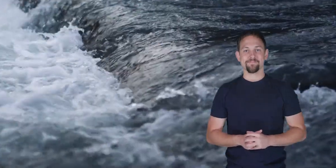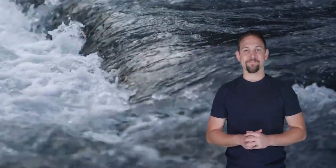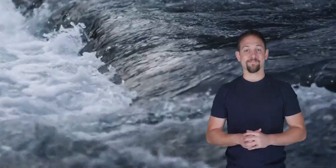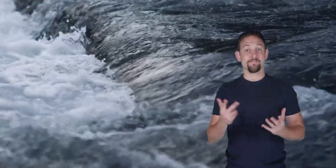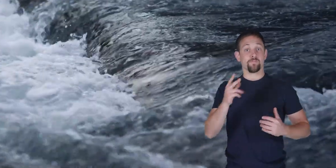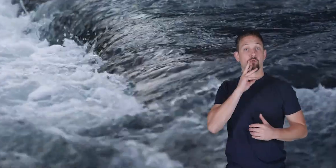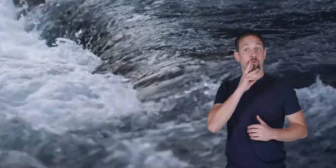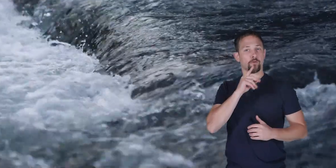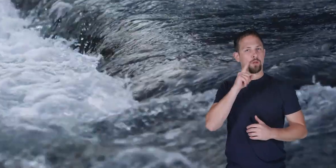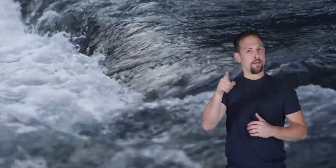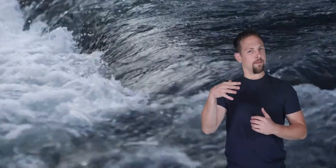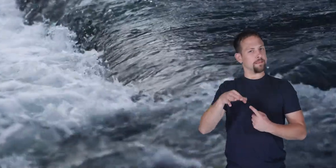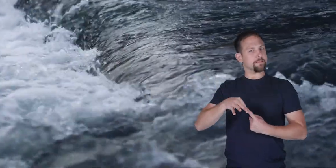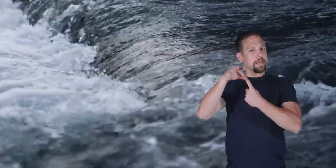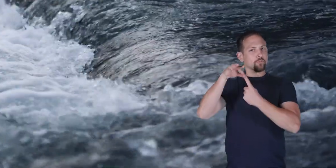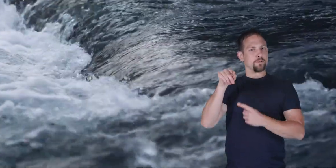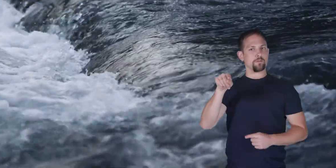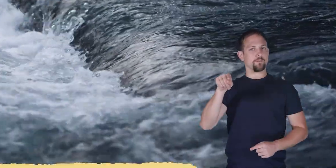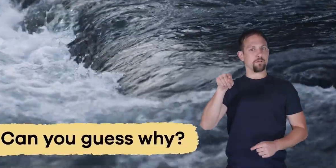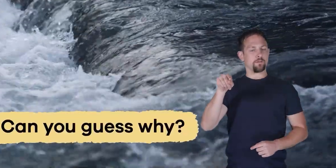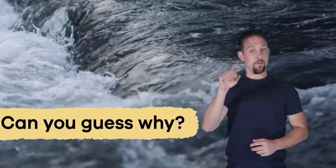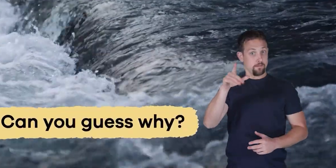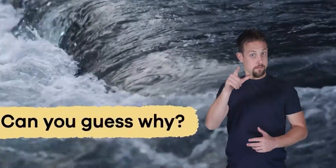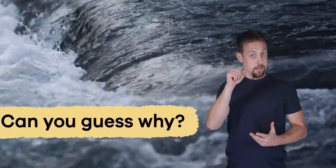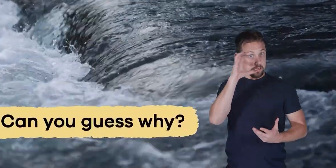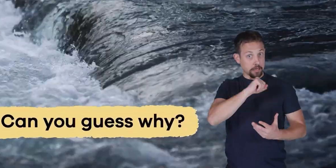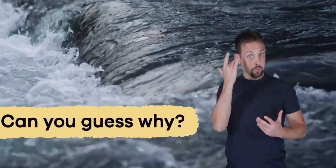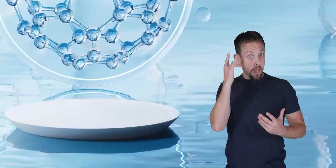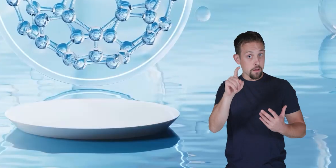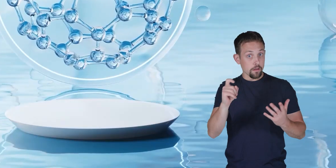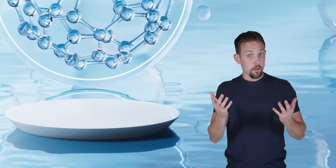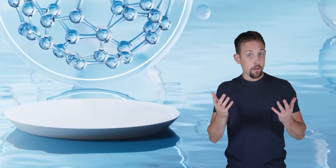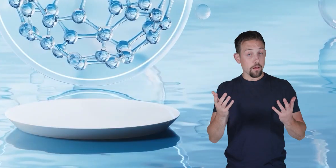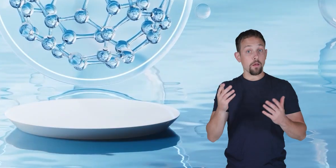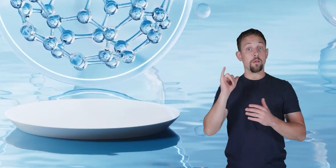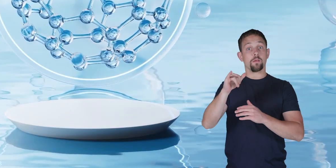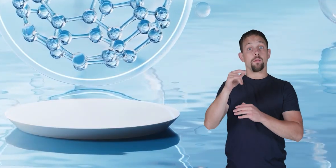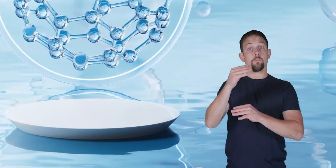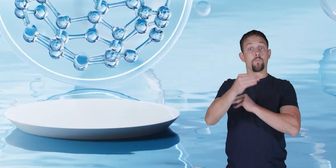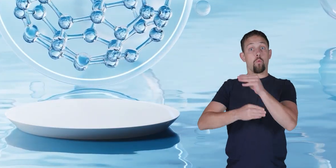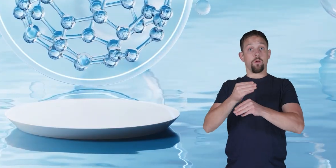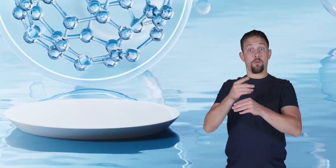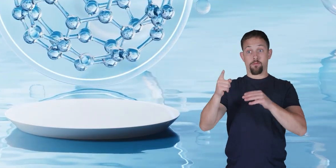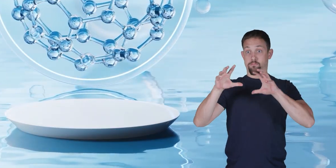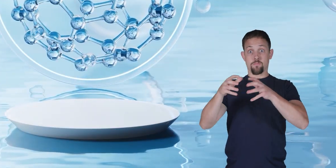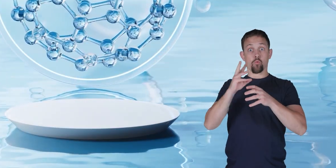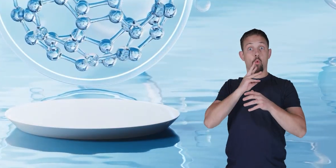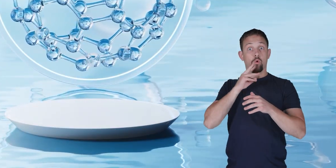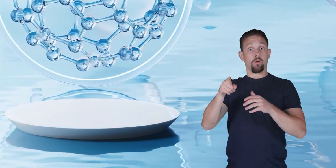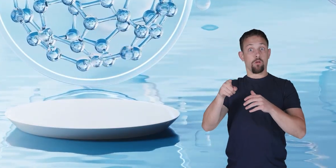water is kind of special can you guess why the molecular properties of water